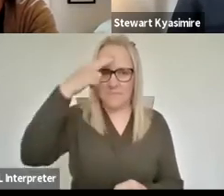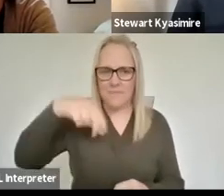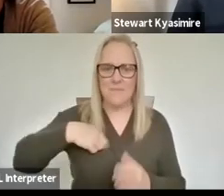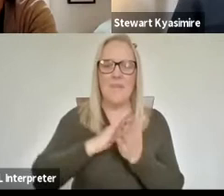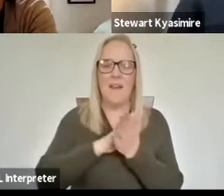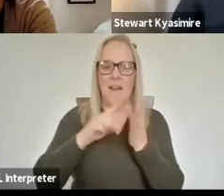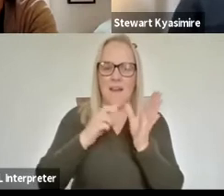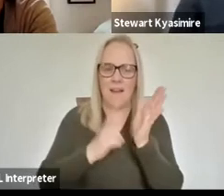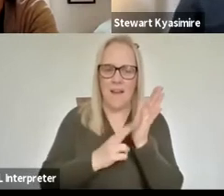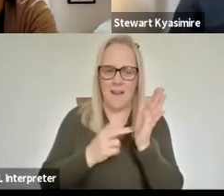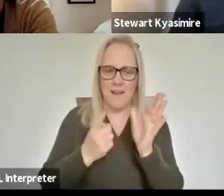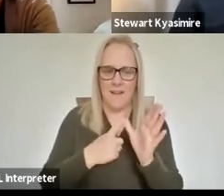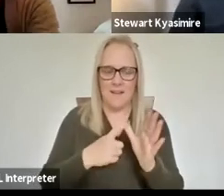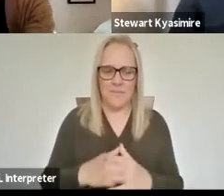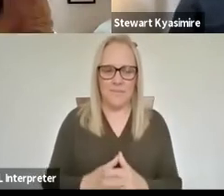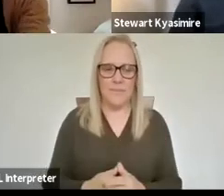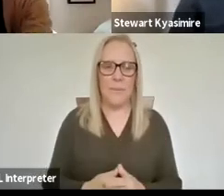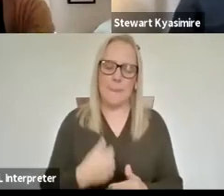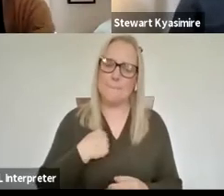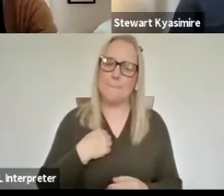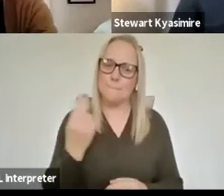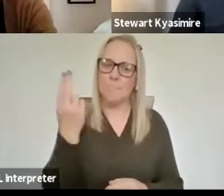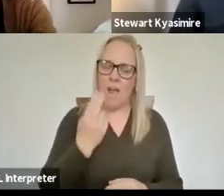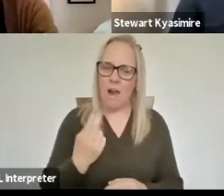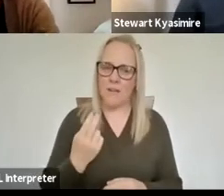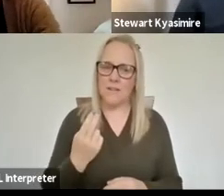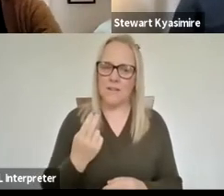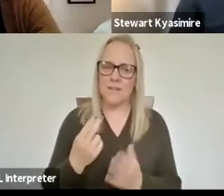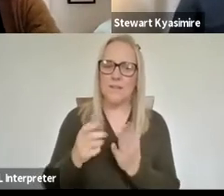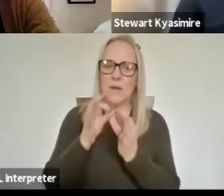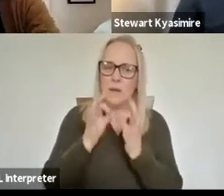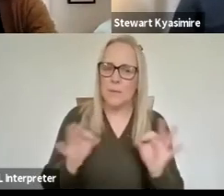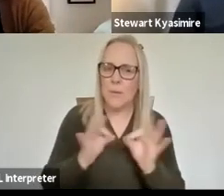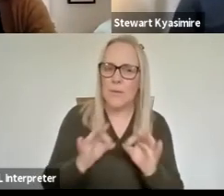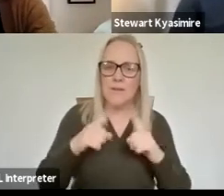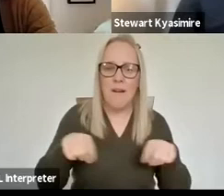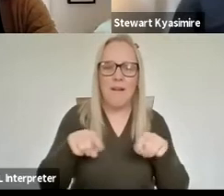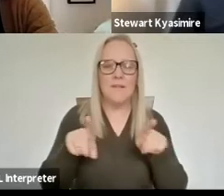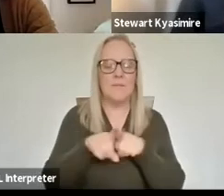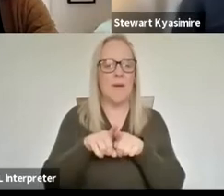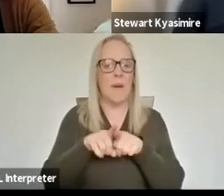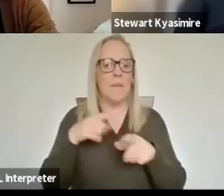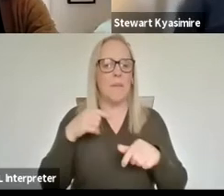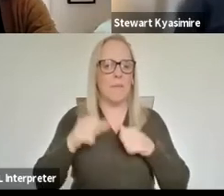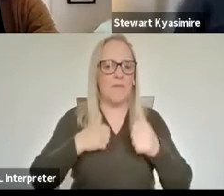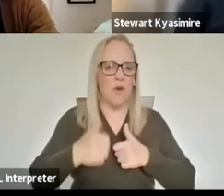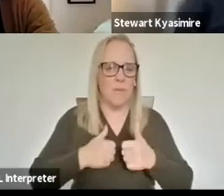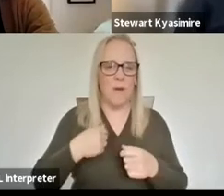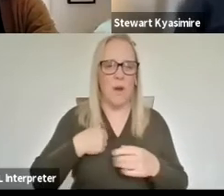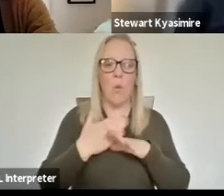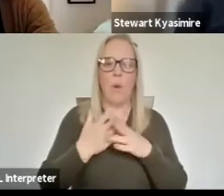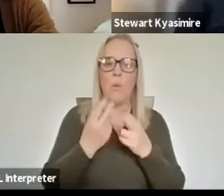I am an artist composer and performer and I work with the voice and